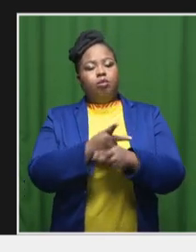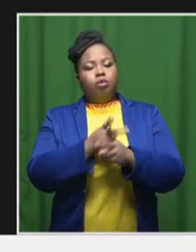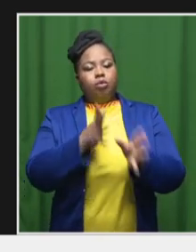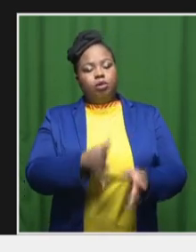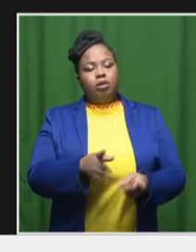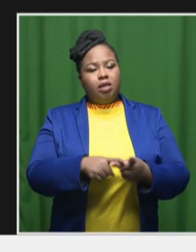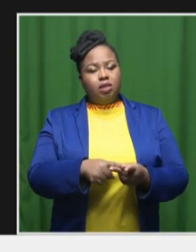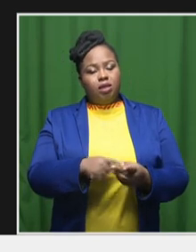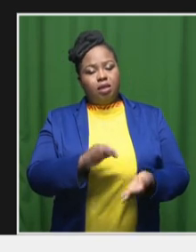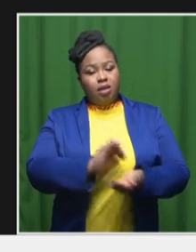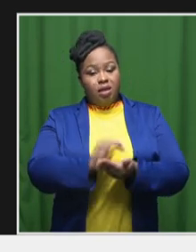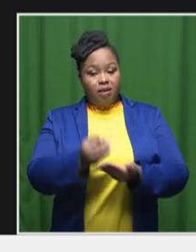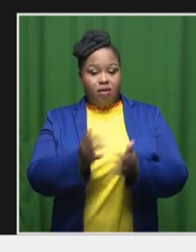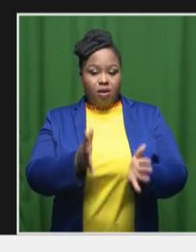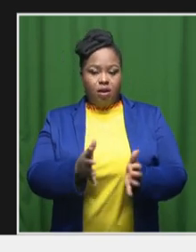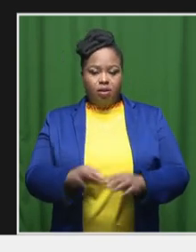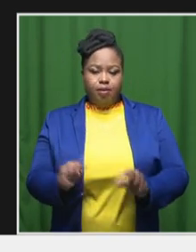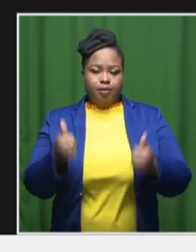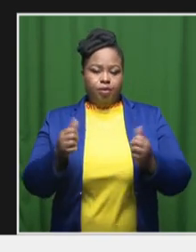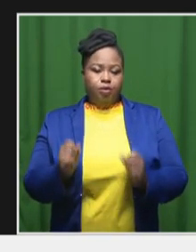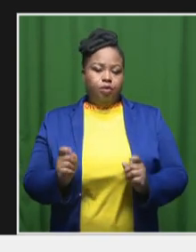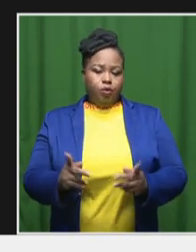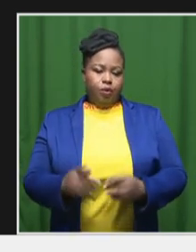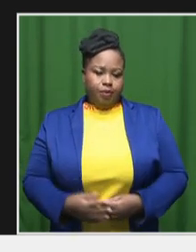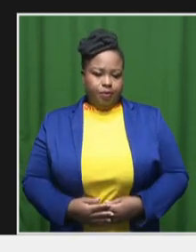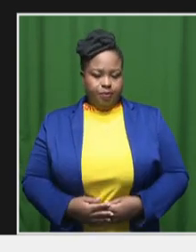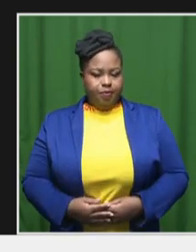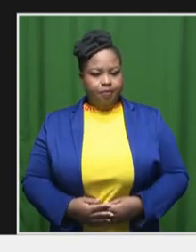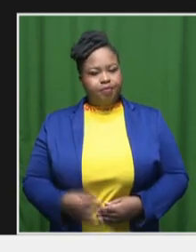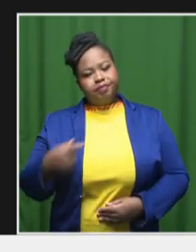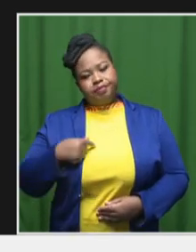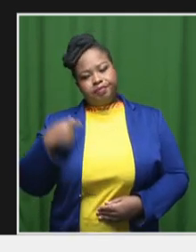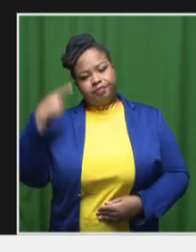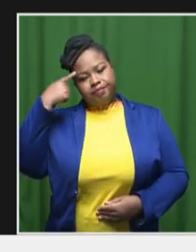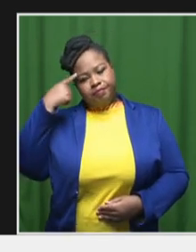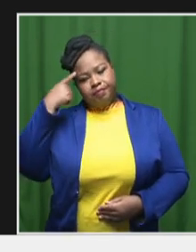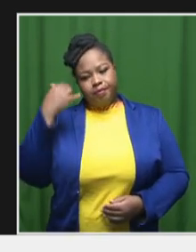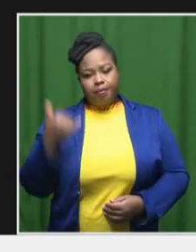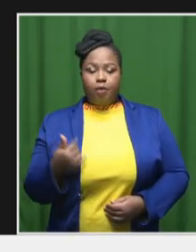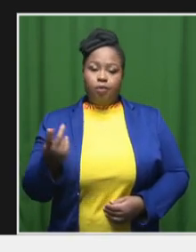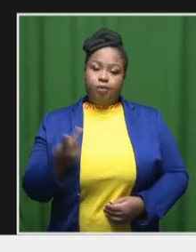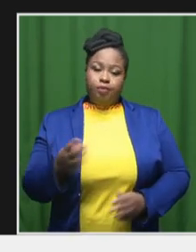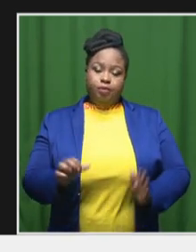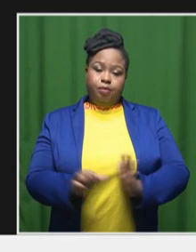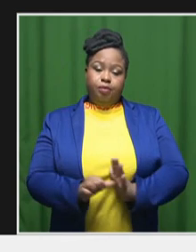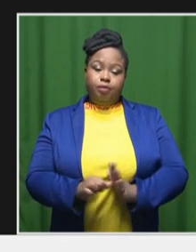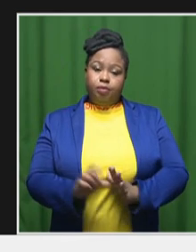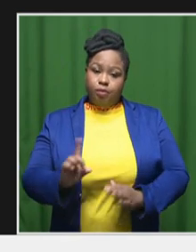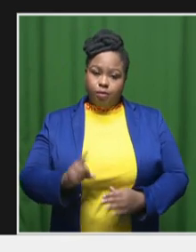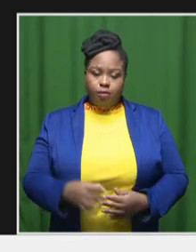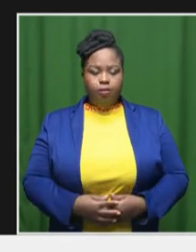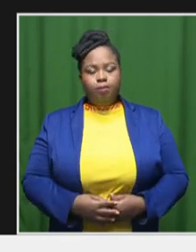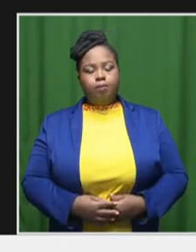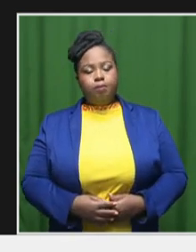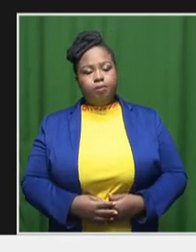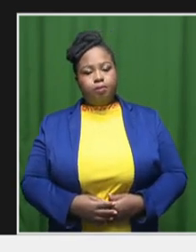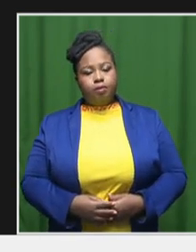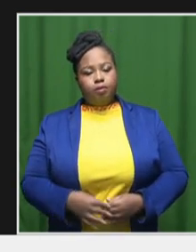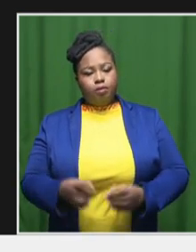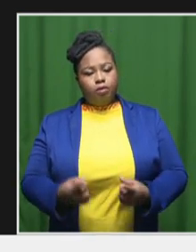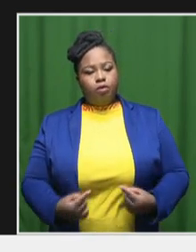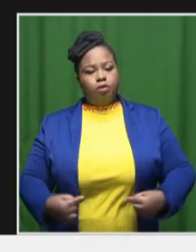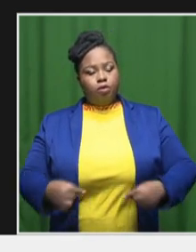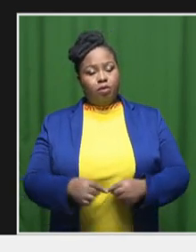funders, to us is a great opportunity. And also, I think it's what is also important is that we also